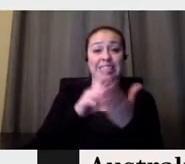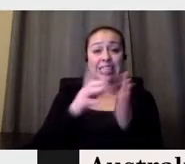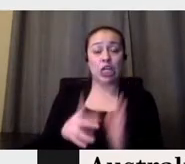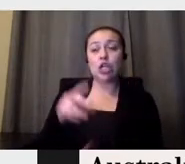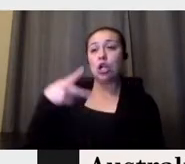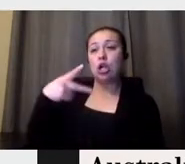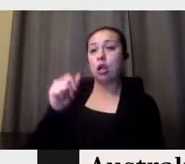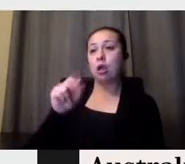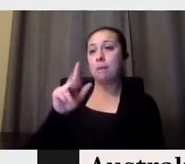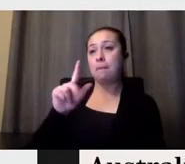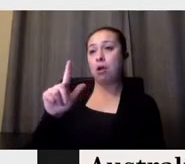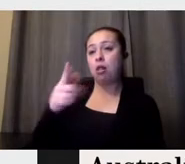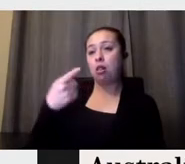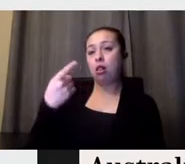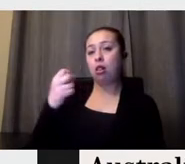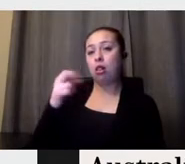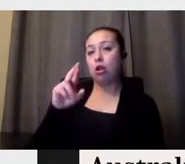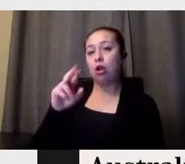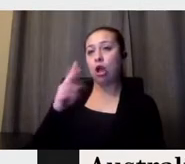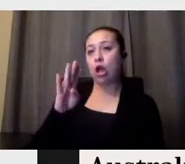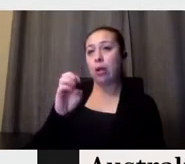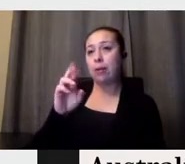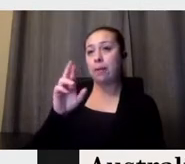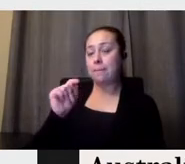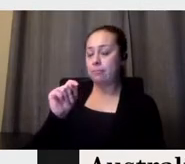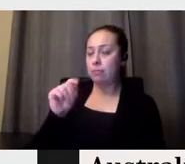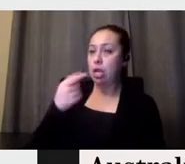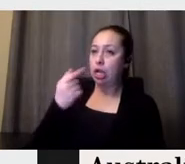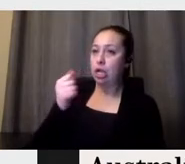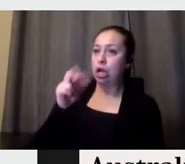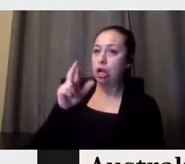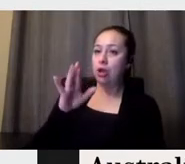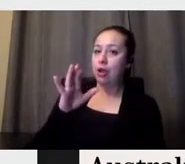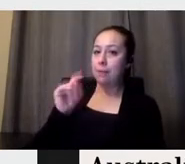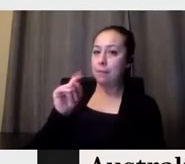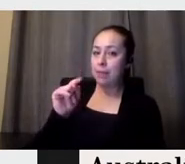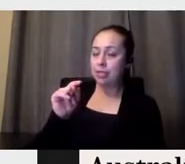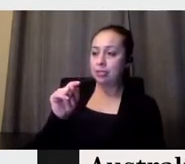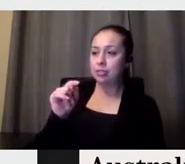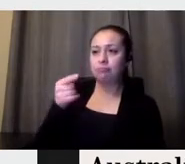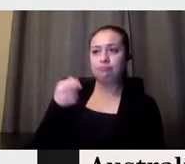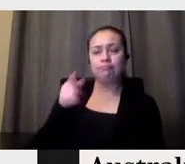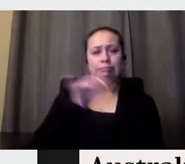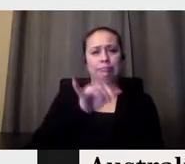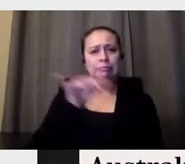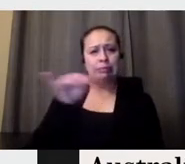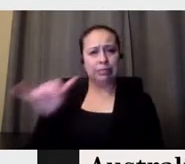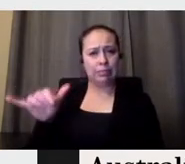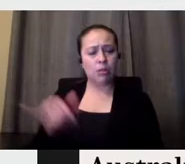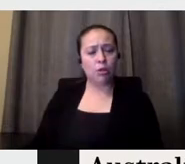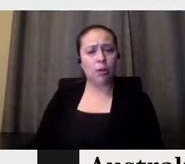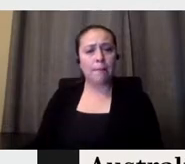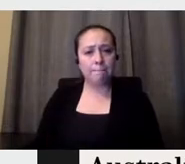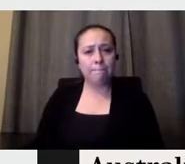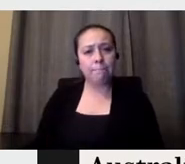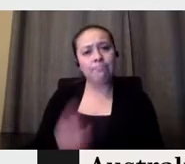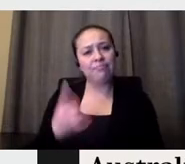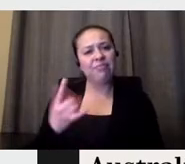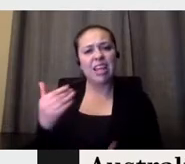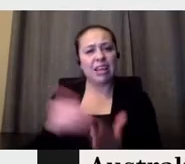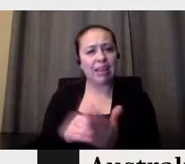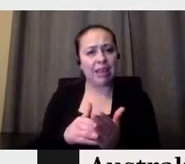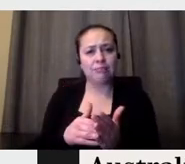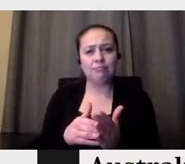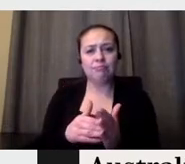Same idea, you know, that it was not possible to conceive Massimo without Leila and Leila as without Massimo. It's like they were